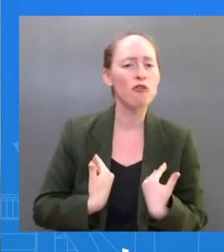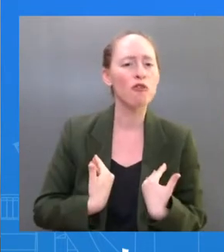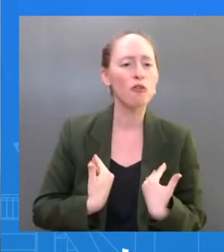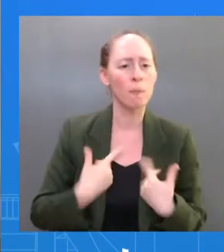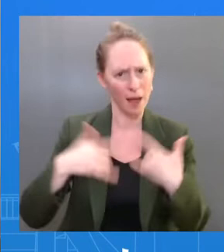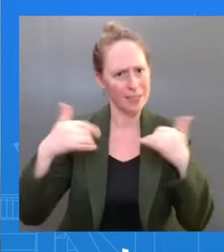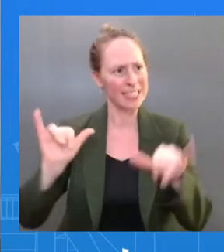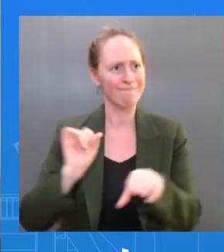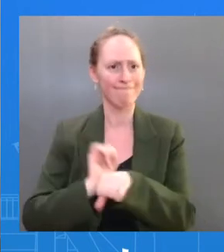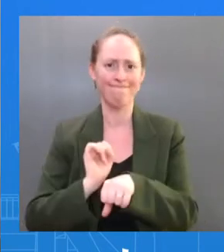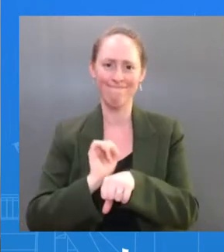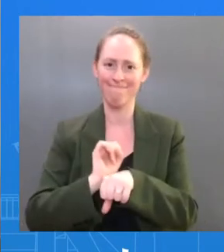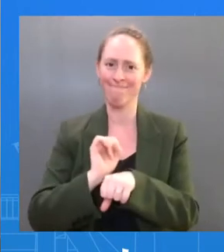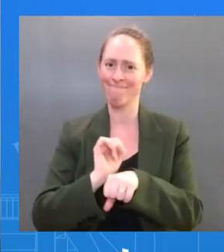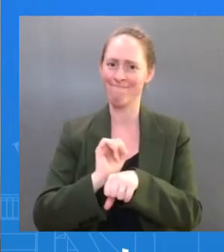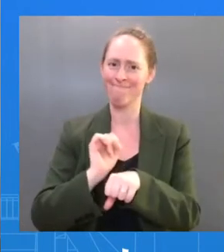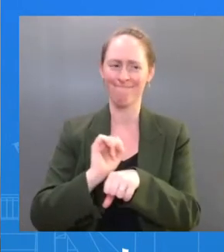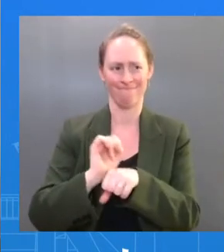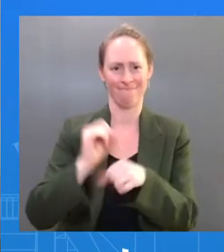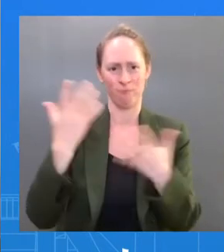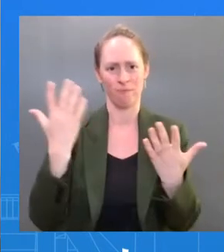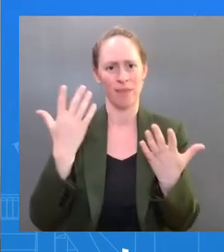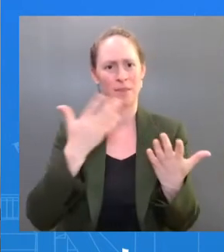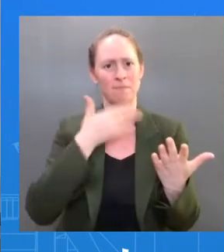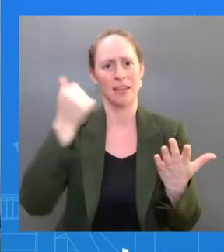people. And with that, Dr. Jha.